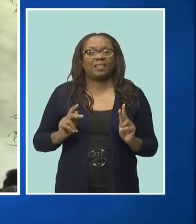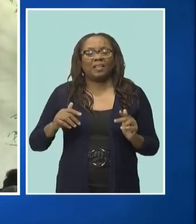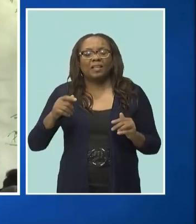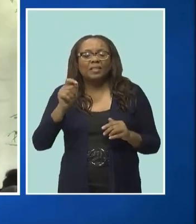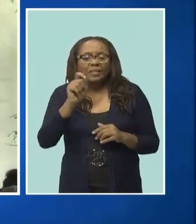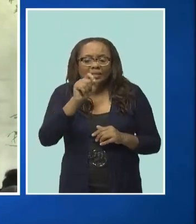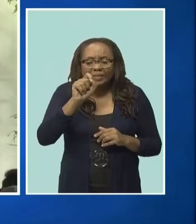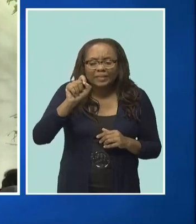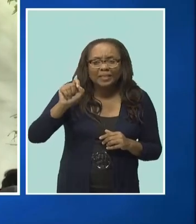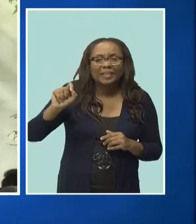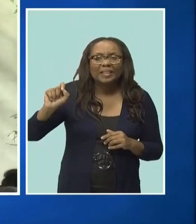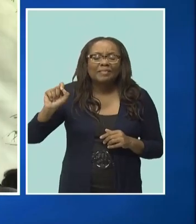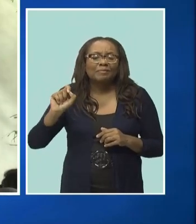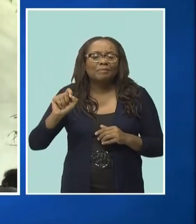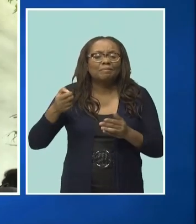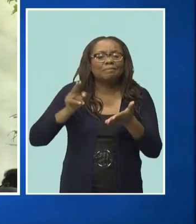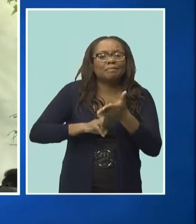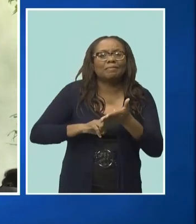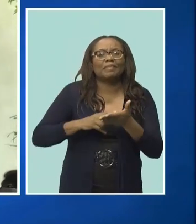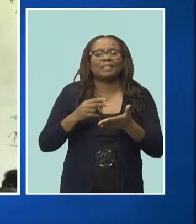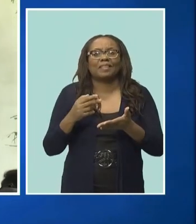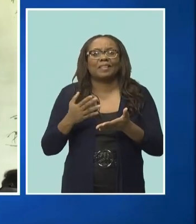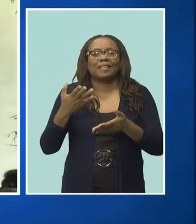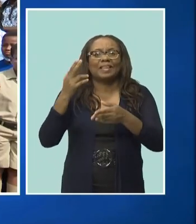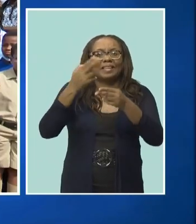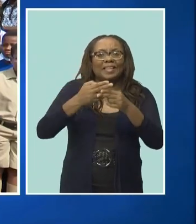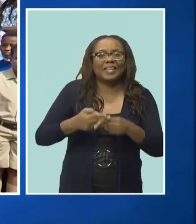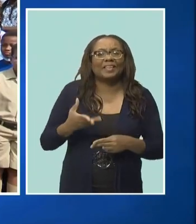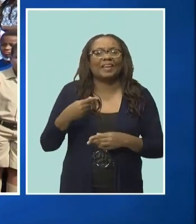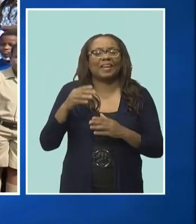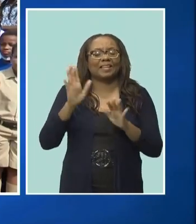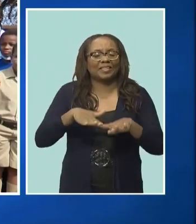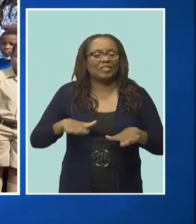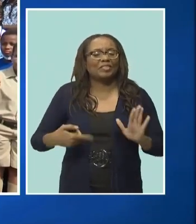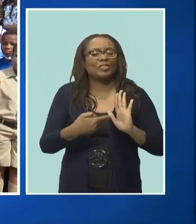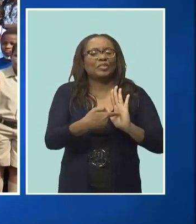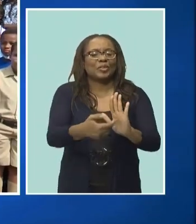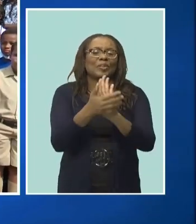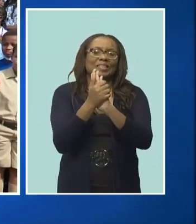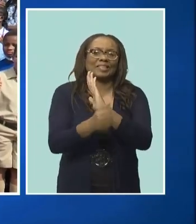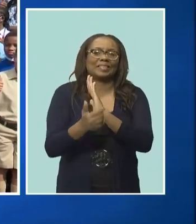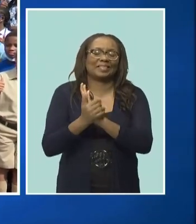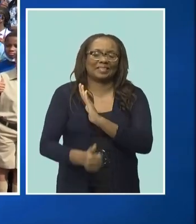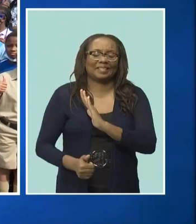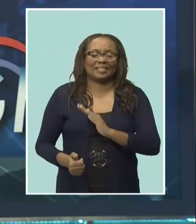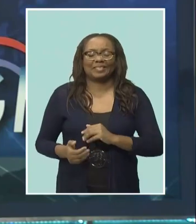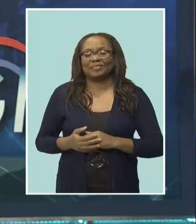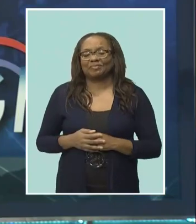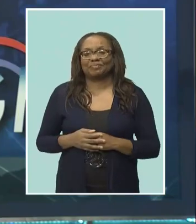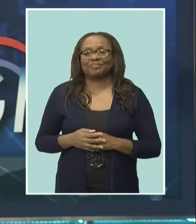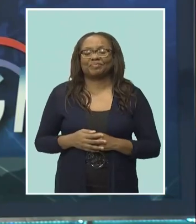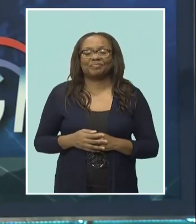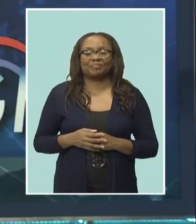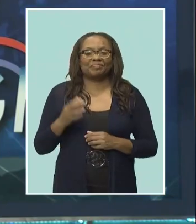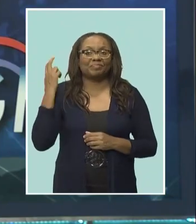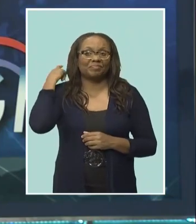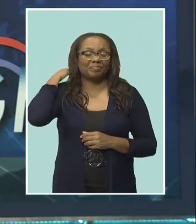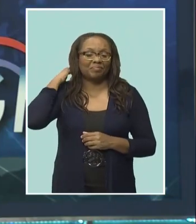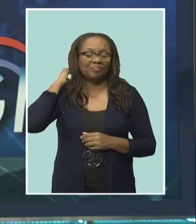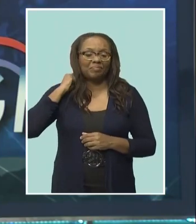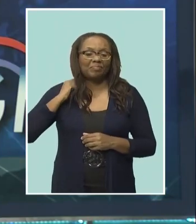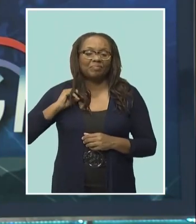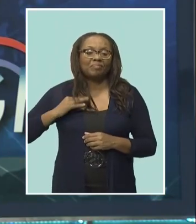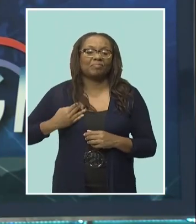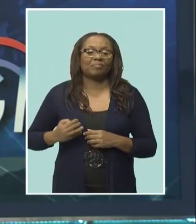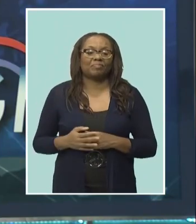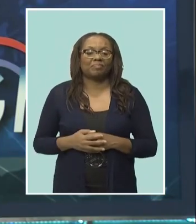after which the children displayed their many talents. Wendy Burke, CBC News. Thanks, Wendy. A section